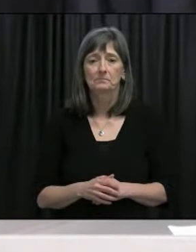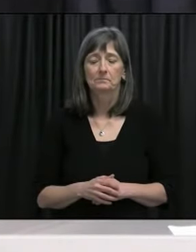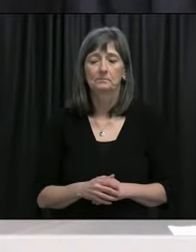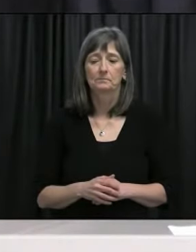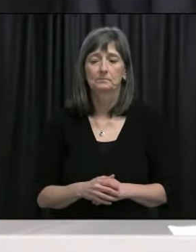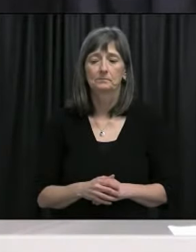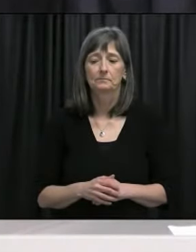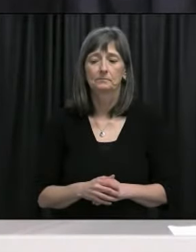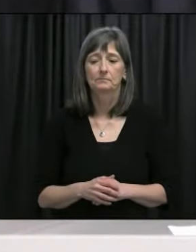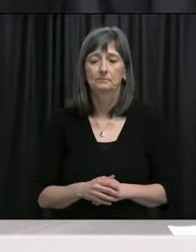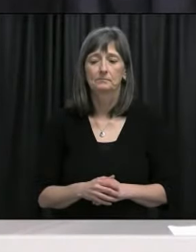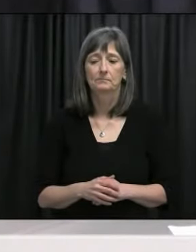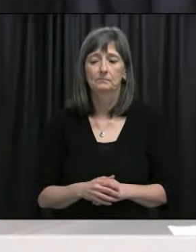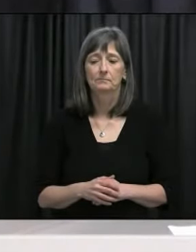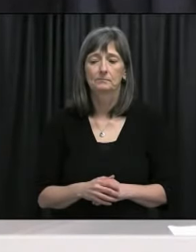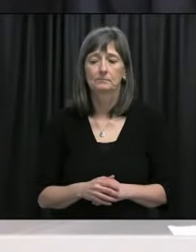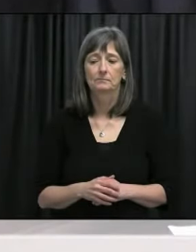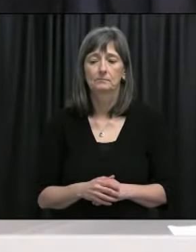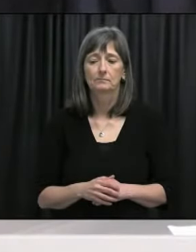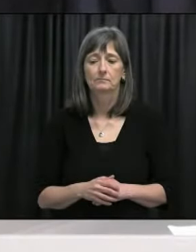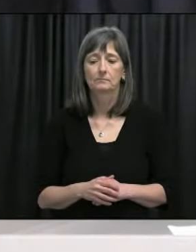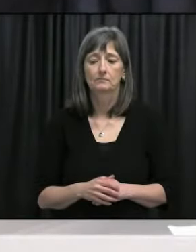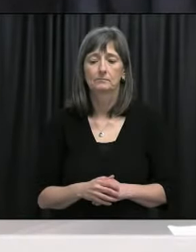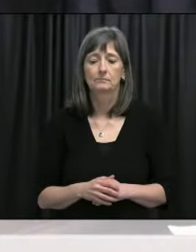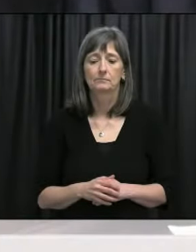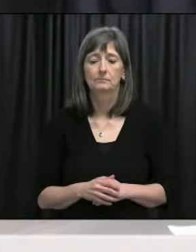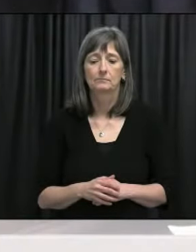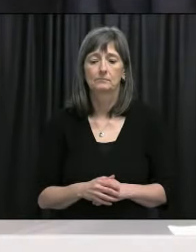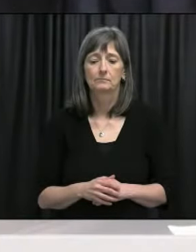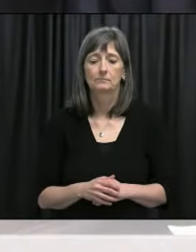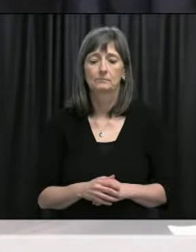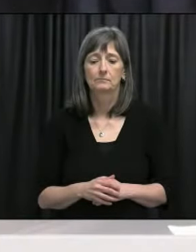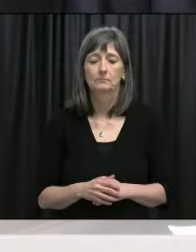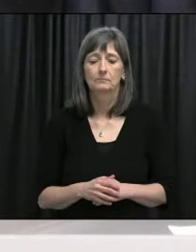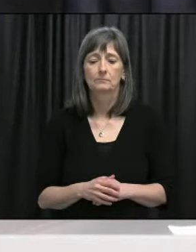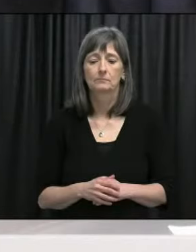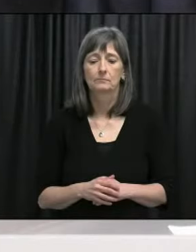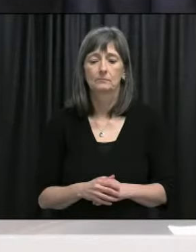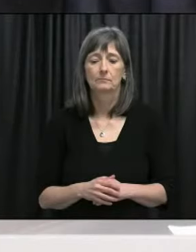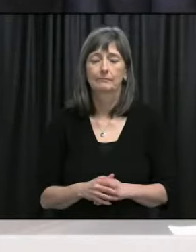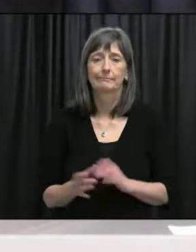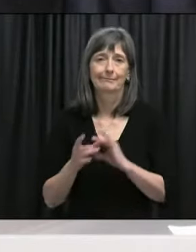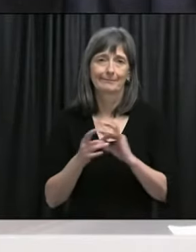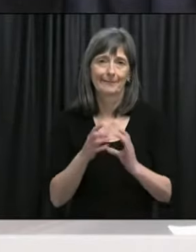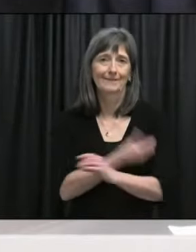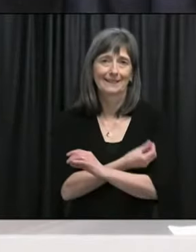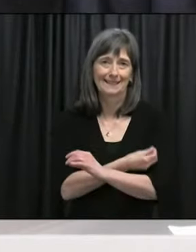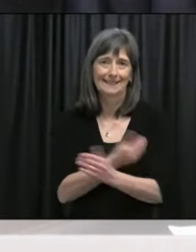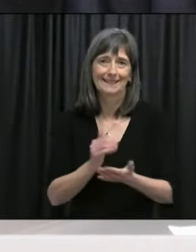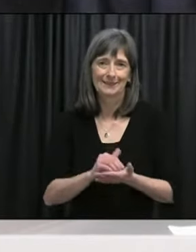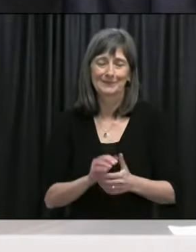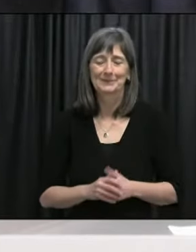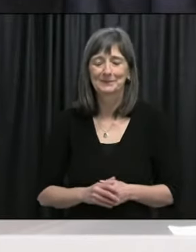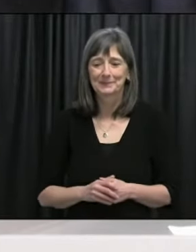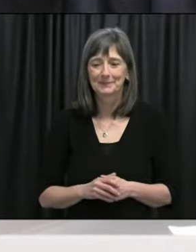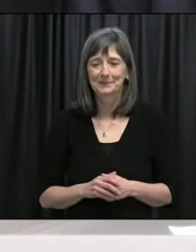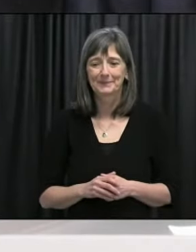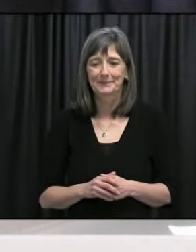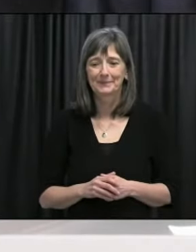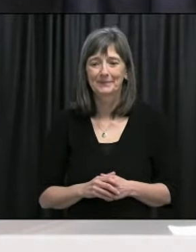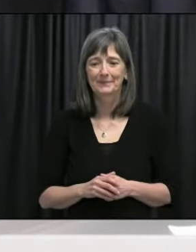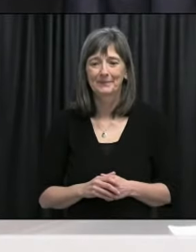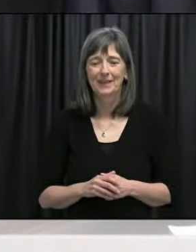Hi. Um, just a question about, um, vaccines again. Um, the number of total doses